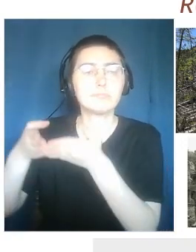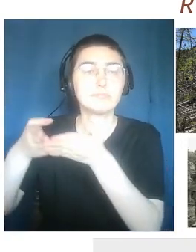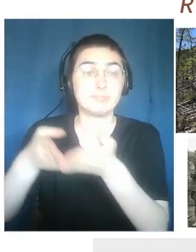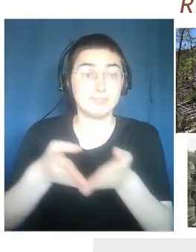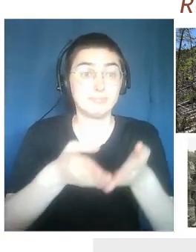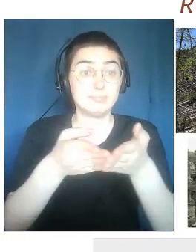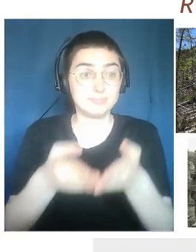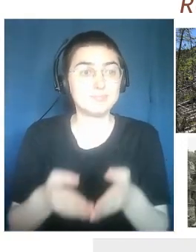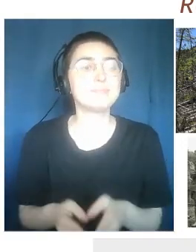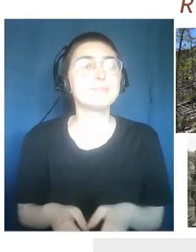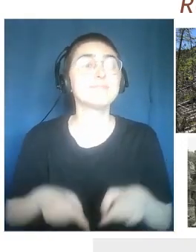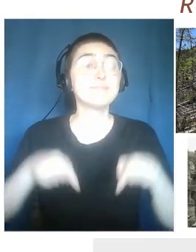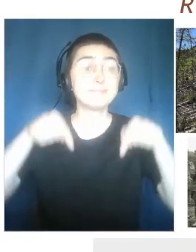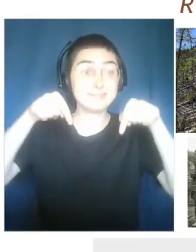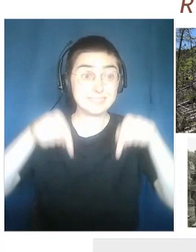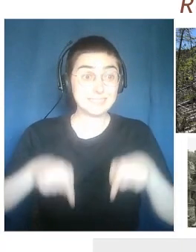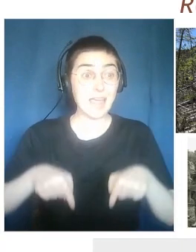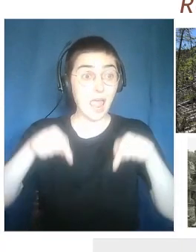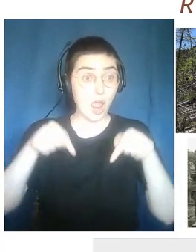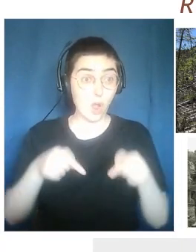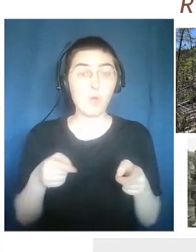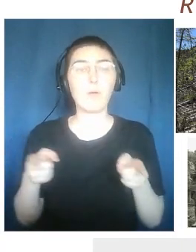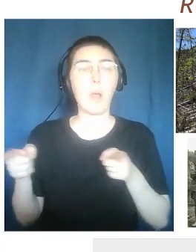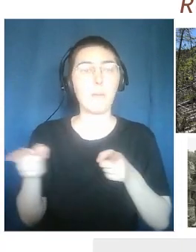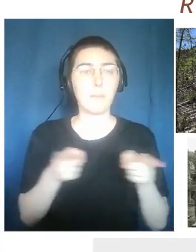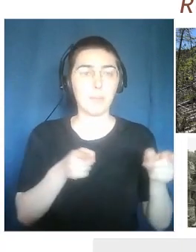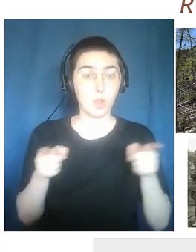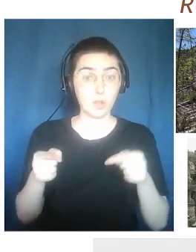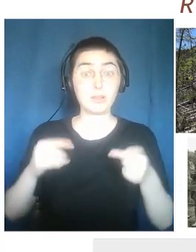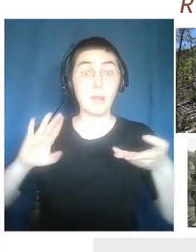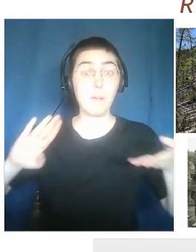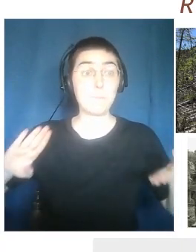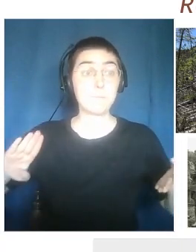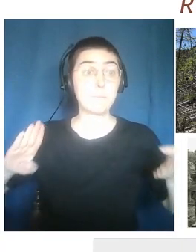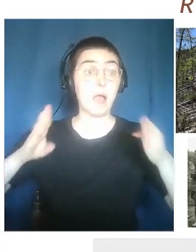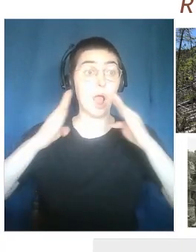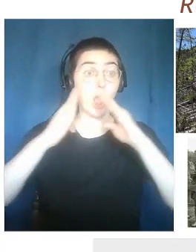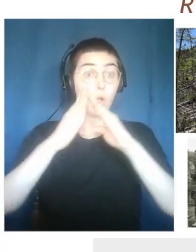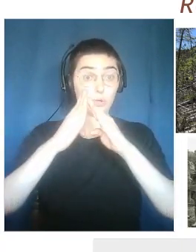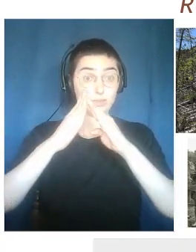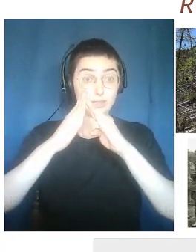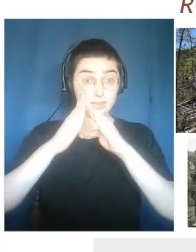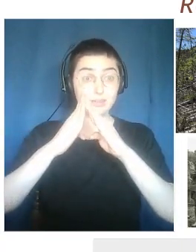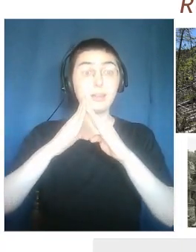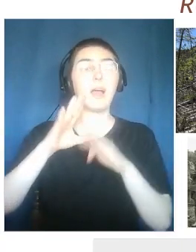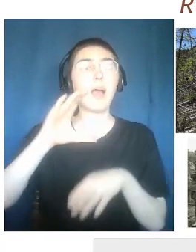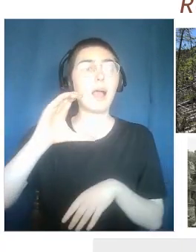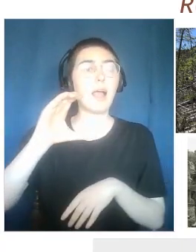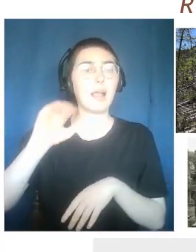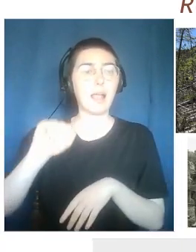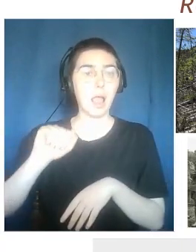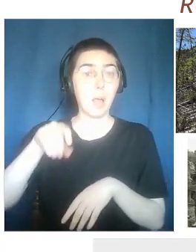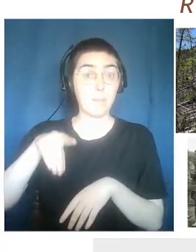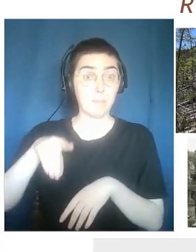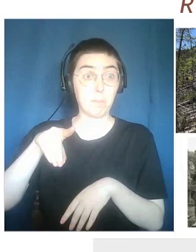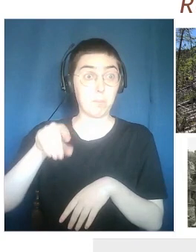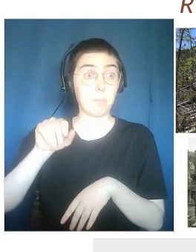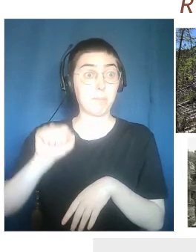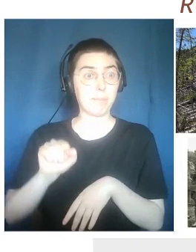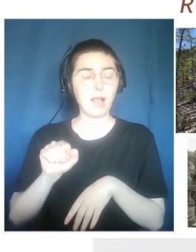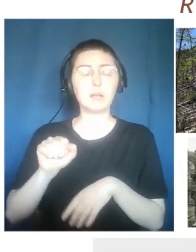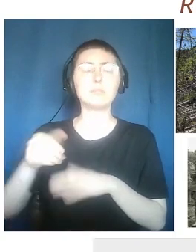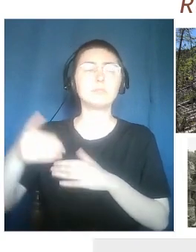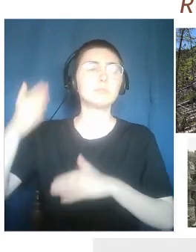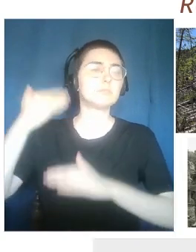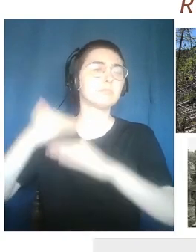Monte Garopa, a very important mountain when there was the last battle of